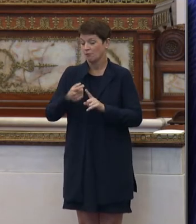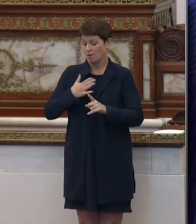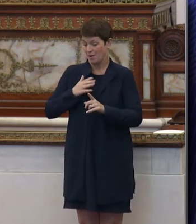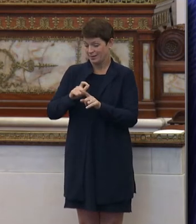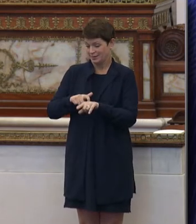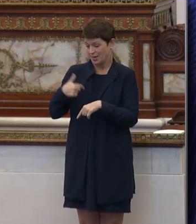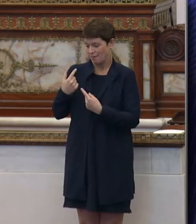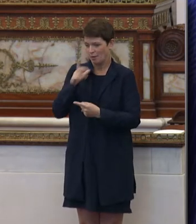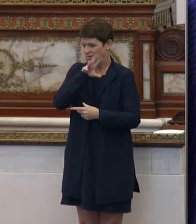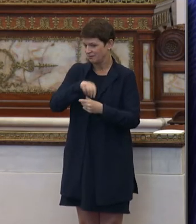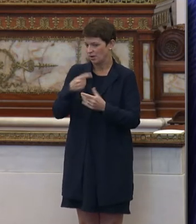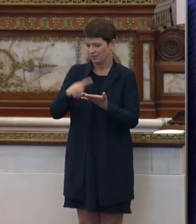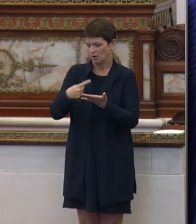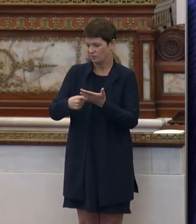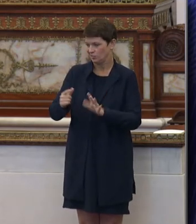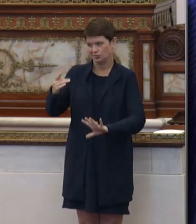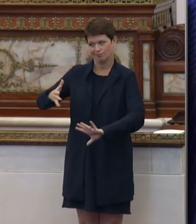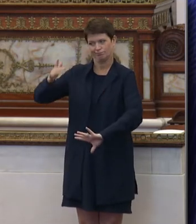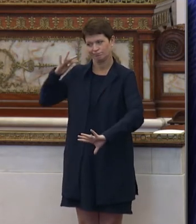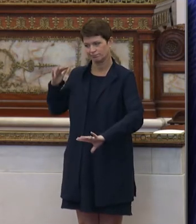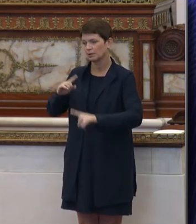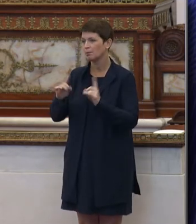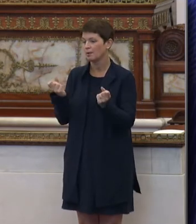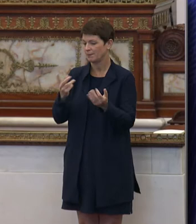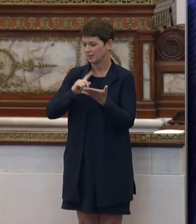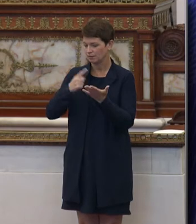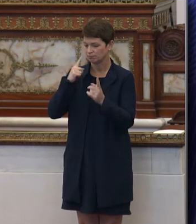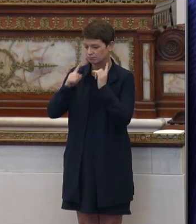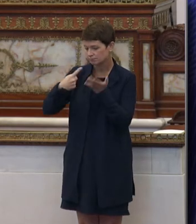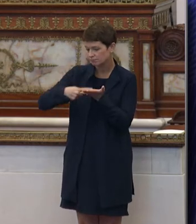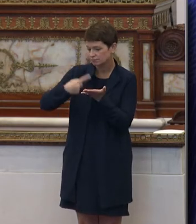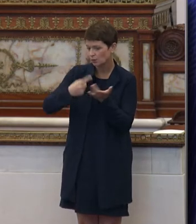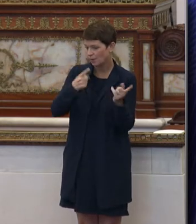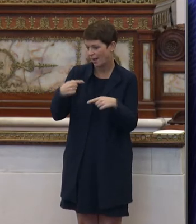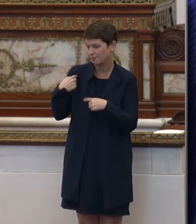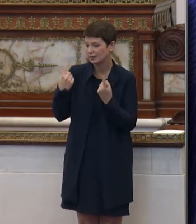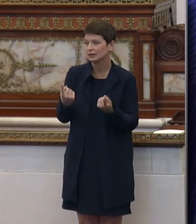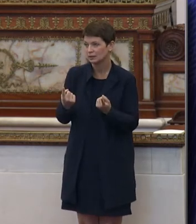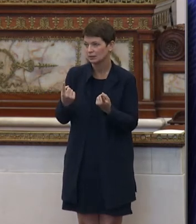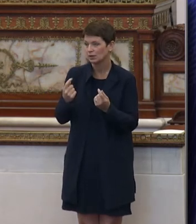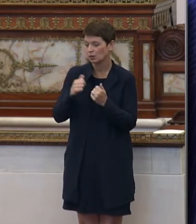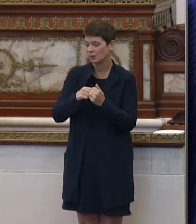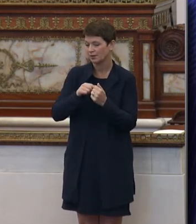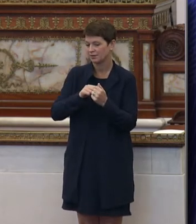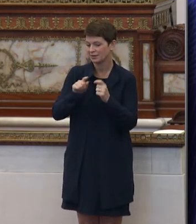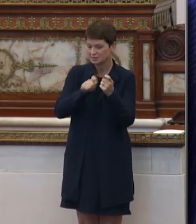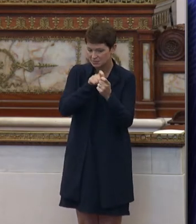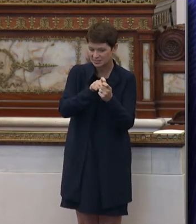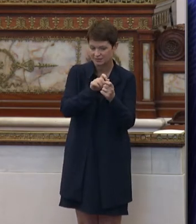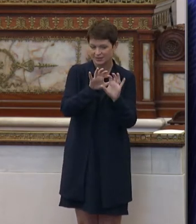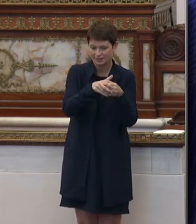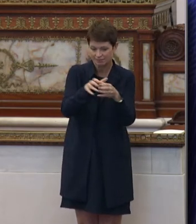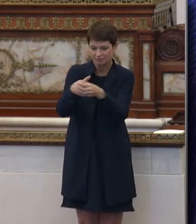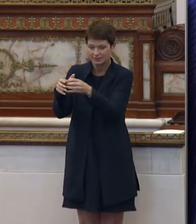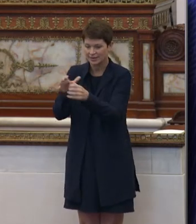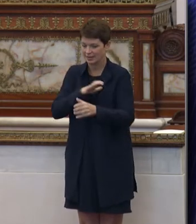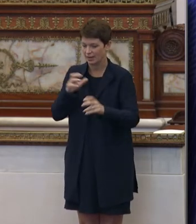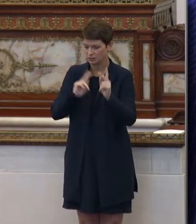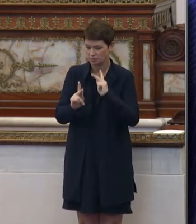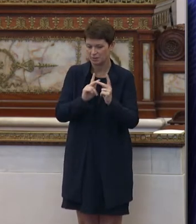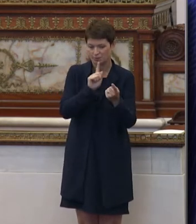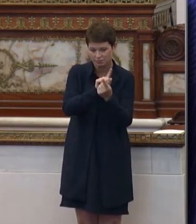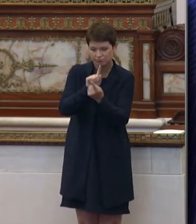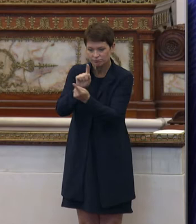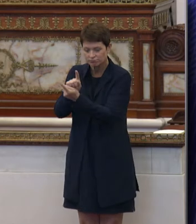time, I wasn't part of all those conversations, but that many conversations were had with individual district council people to